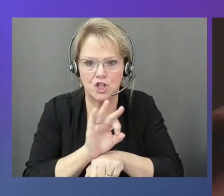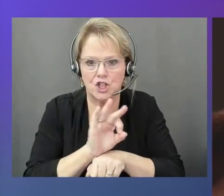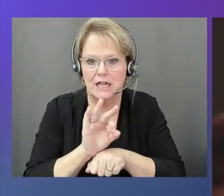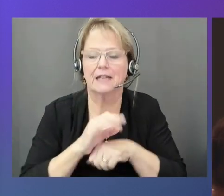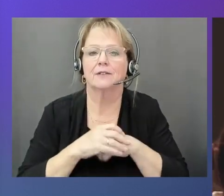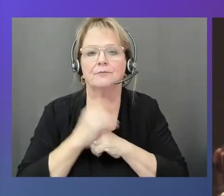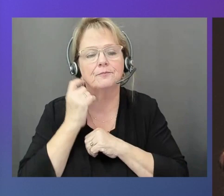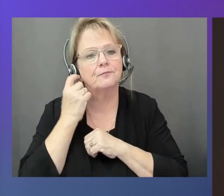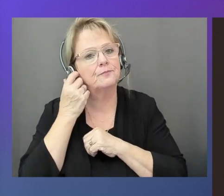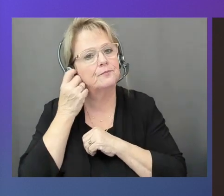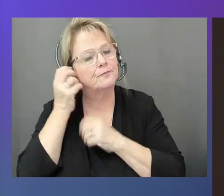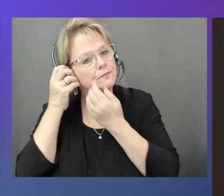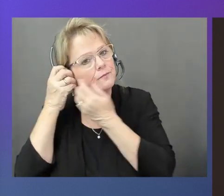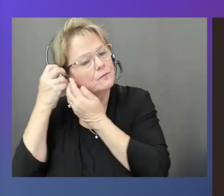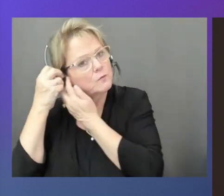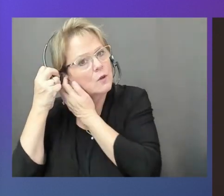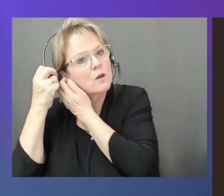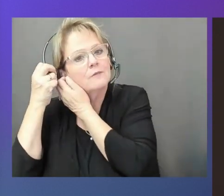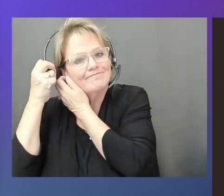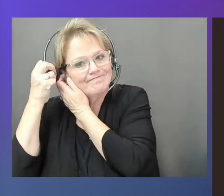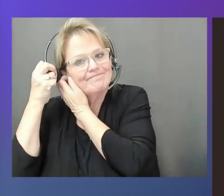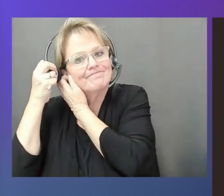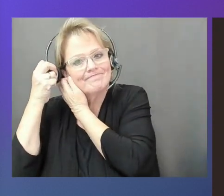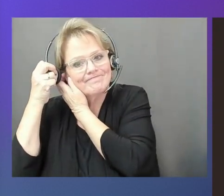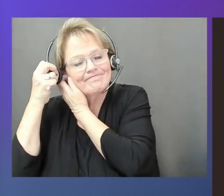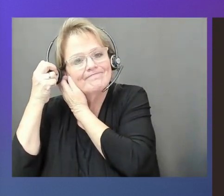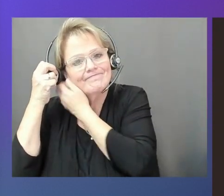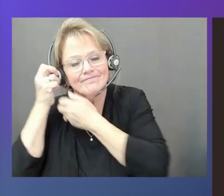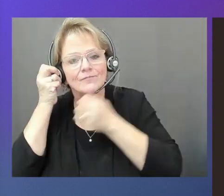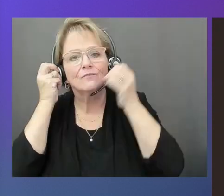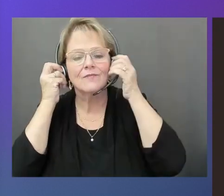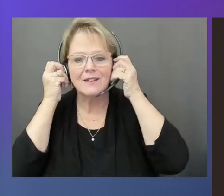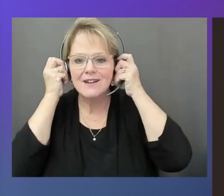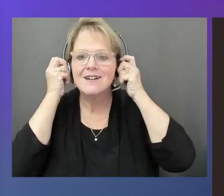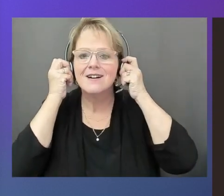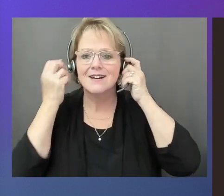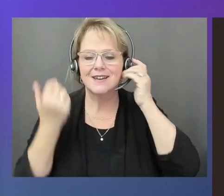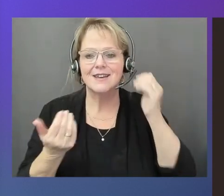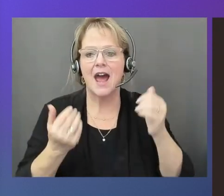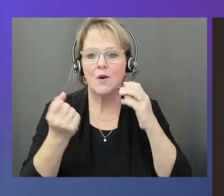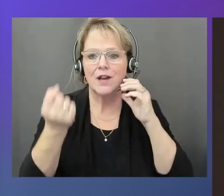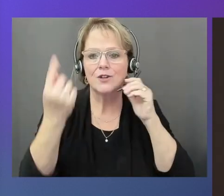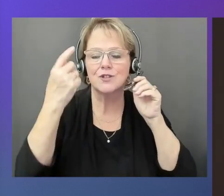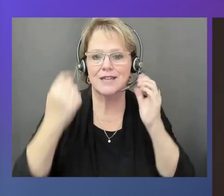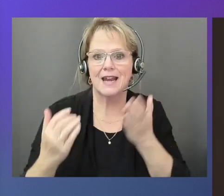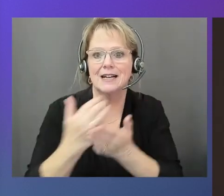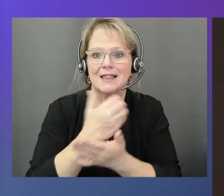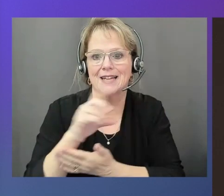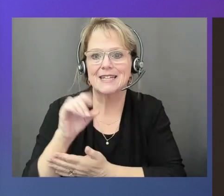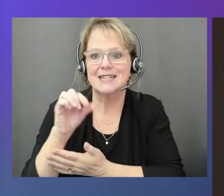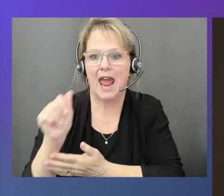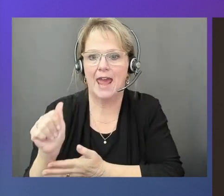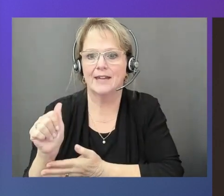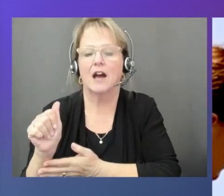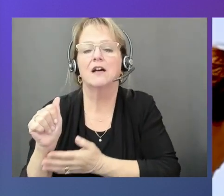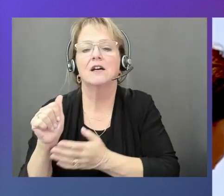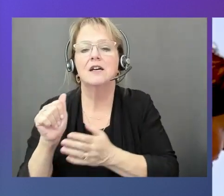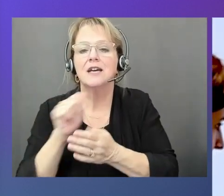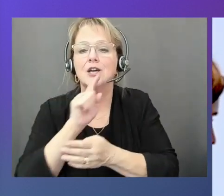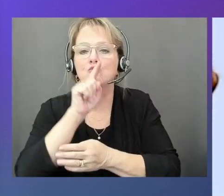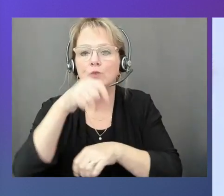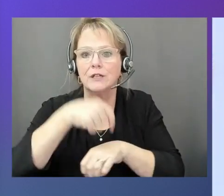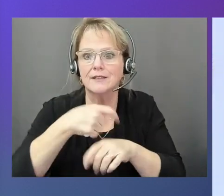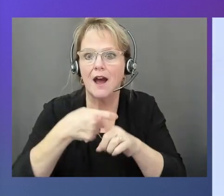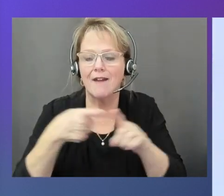So now I understand about collecting data in real time from a car, simulating data. Can you tell me about